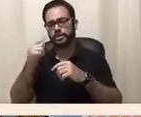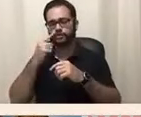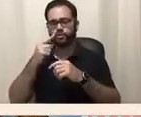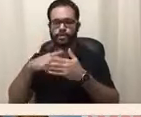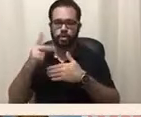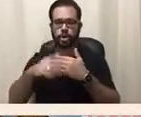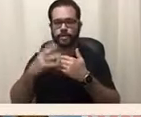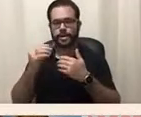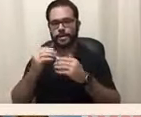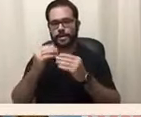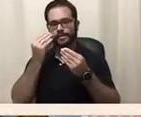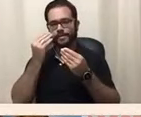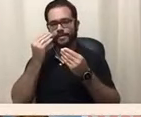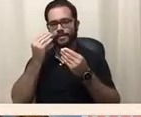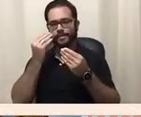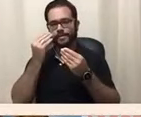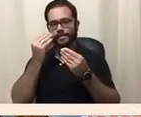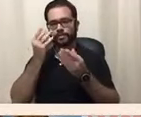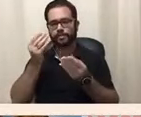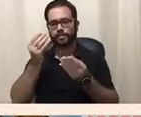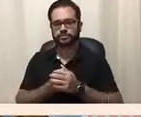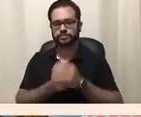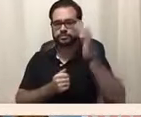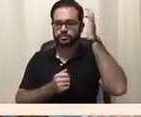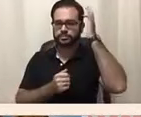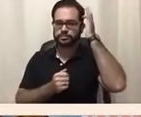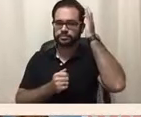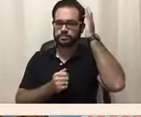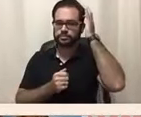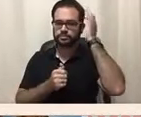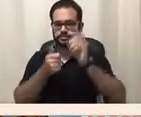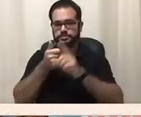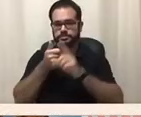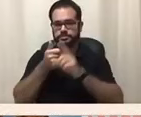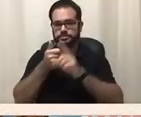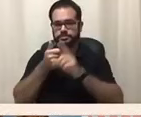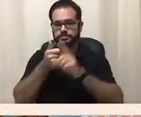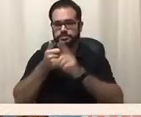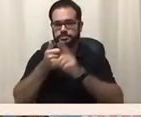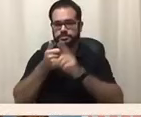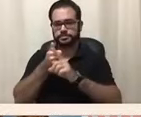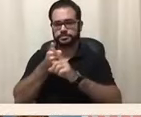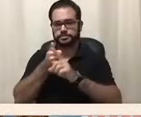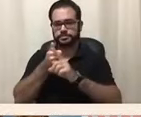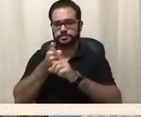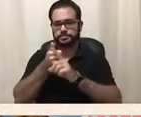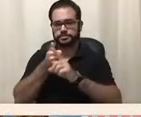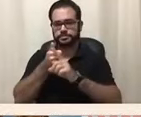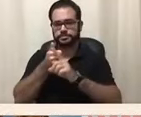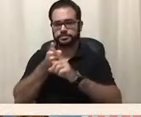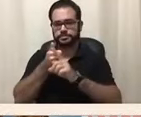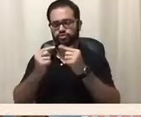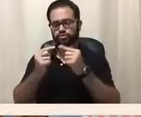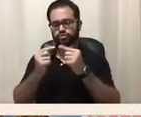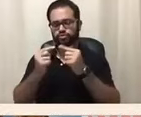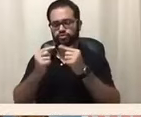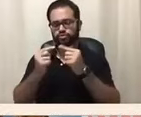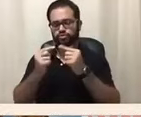he built the College of Disabilities Group that successfully fought for the inclusion of a statue